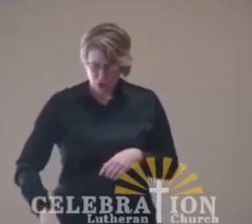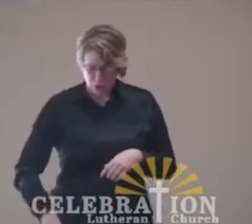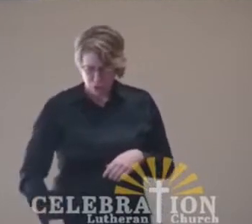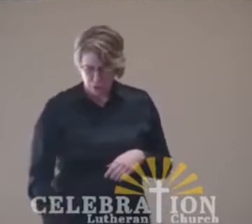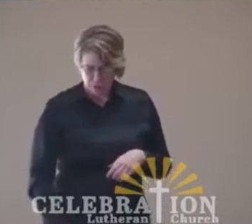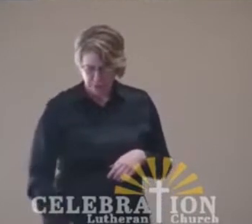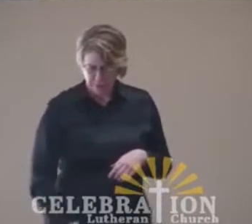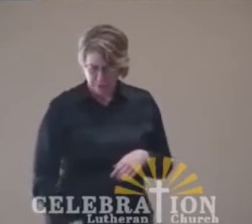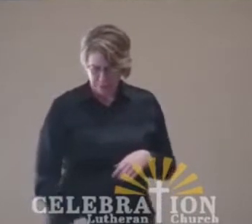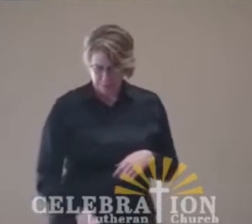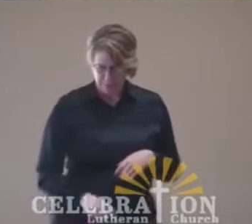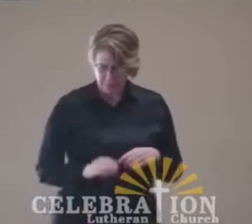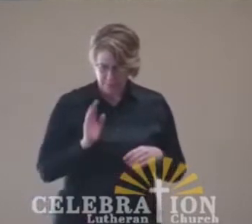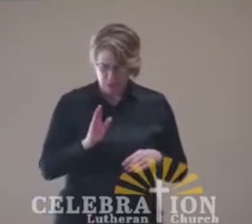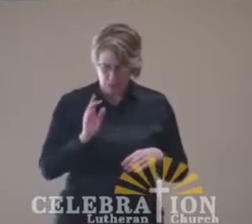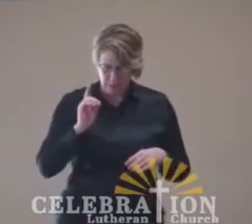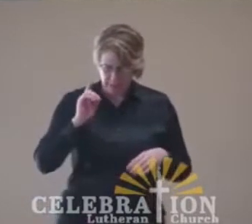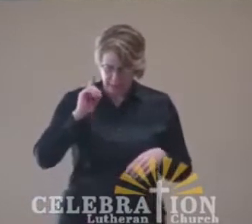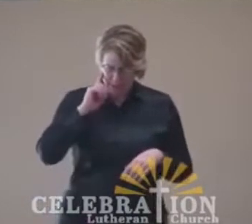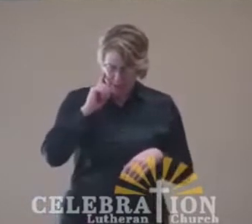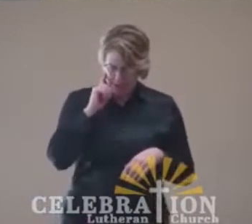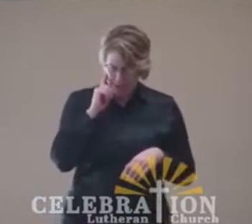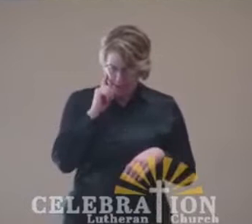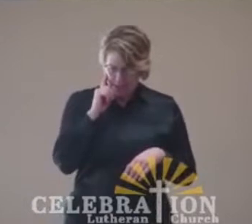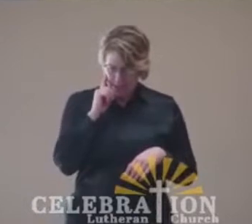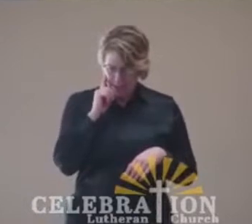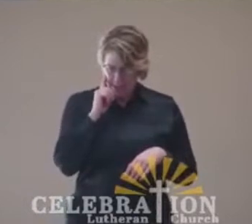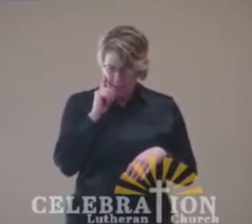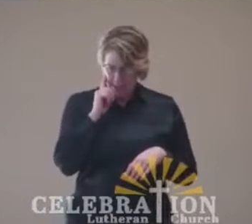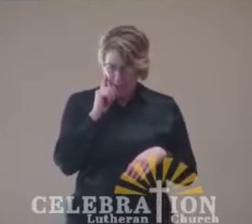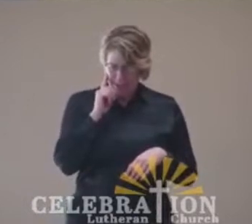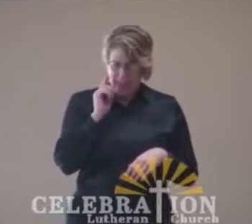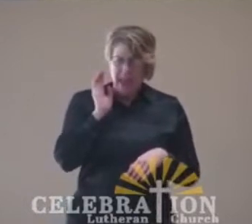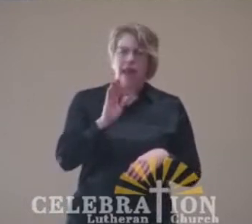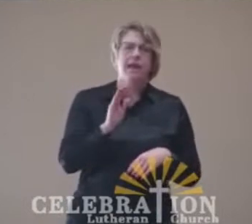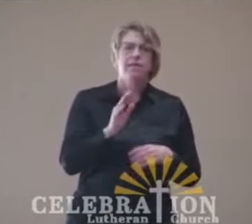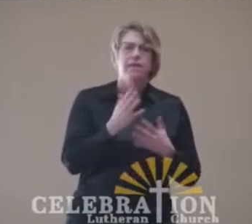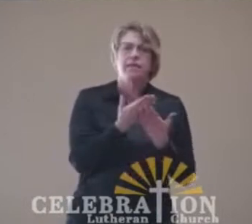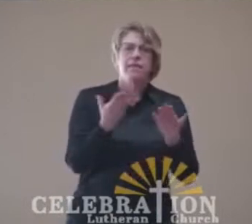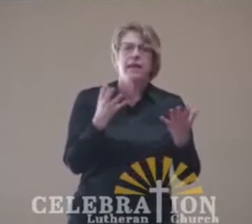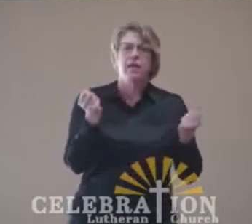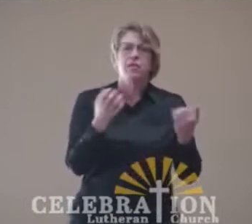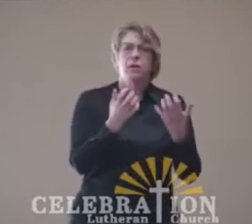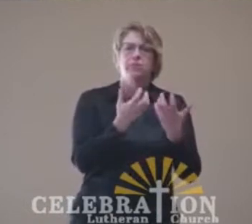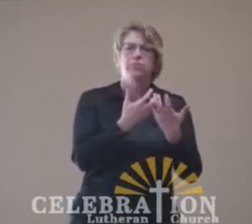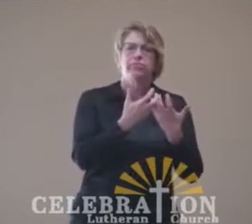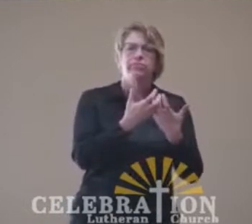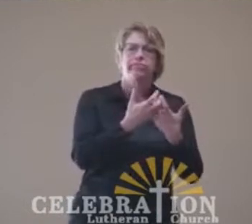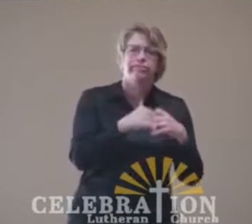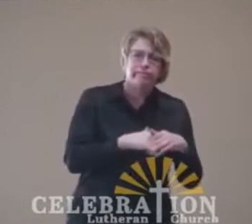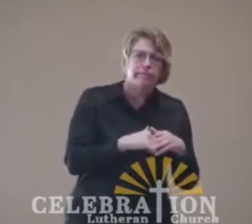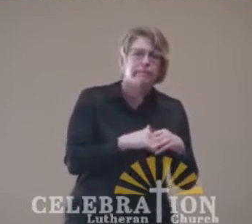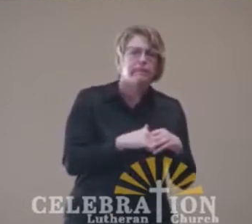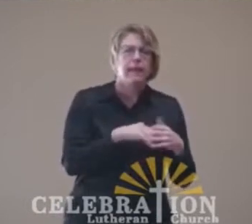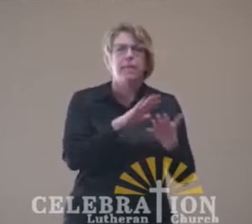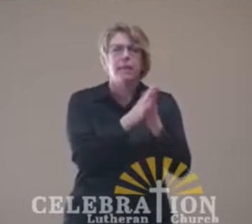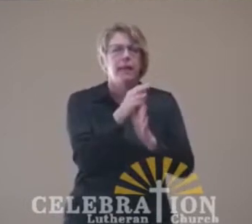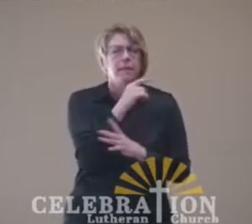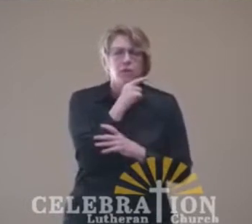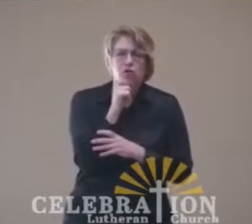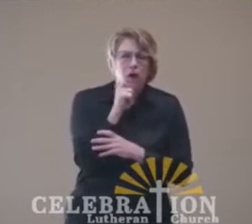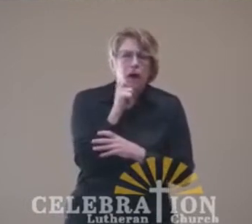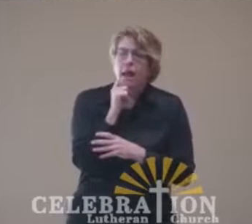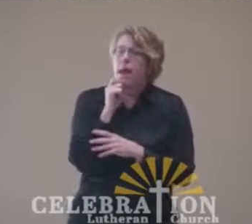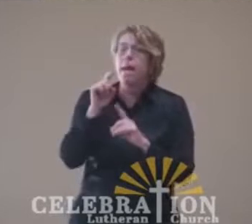utters his voice from Jerusalem. The pastures of the sheep wither and the top of caramel dries up. Seek good, not